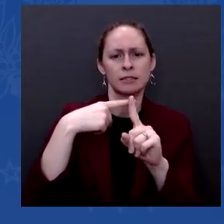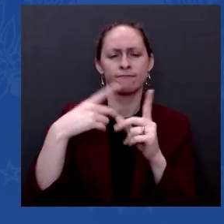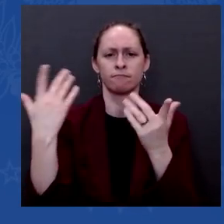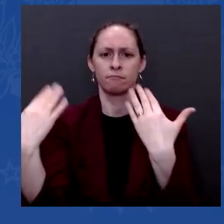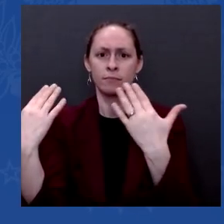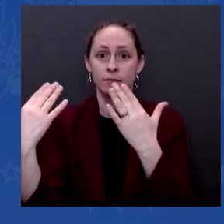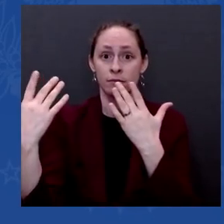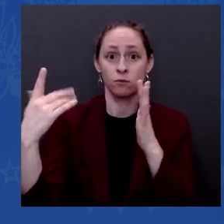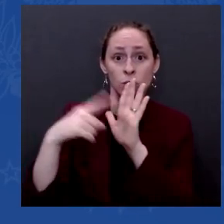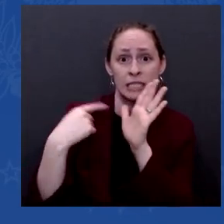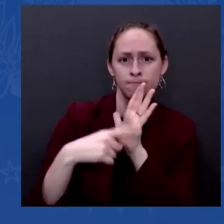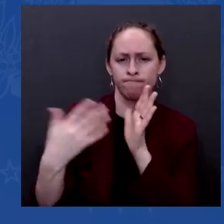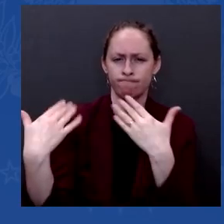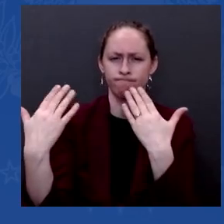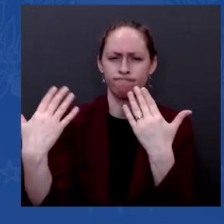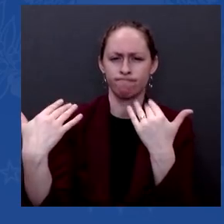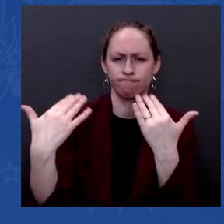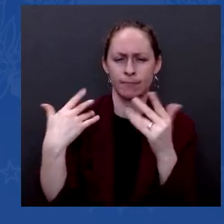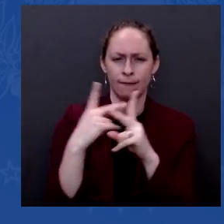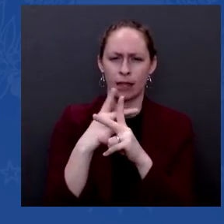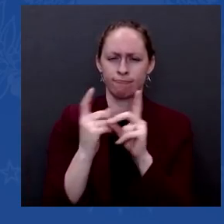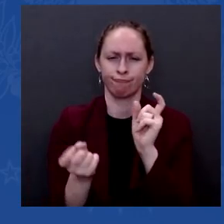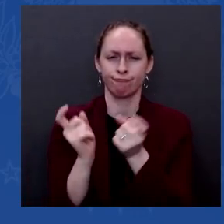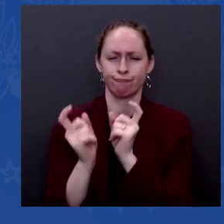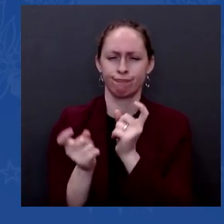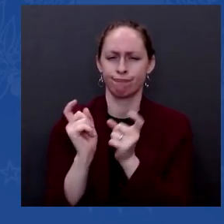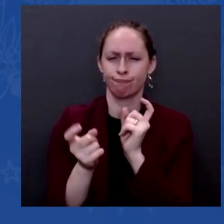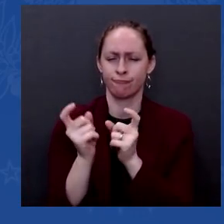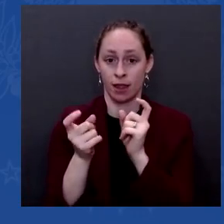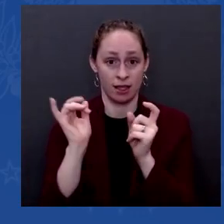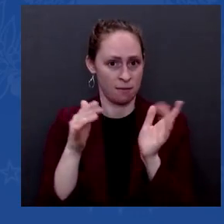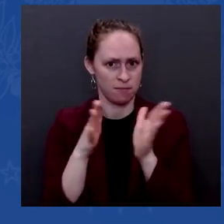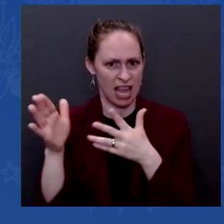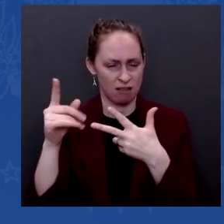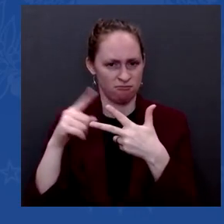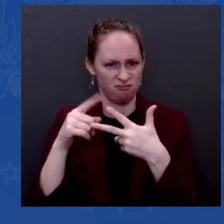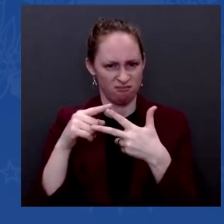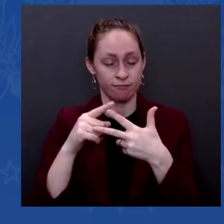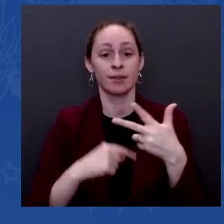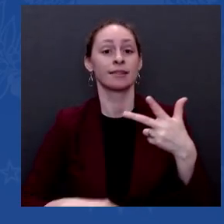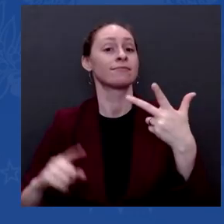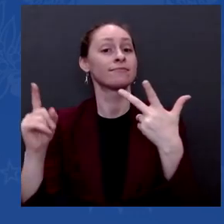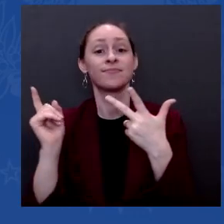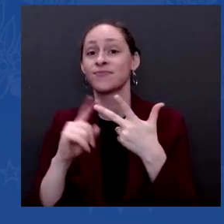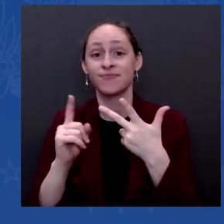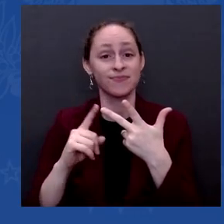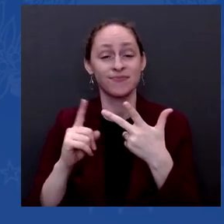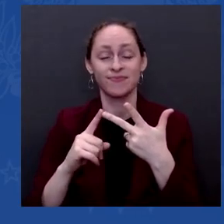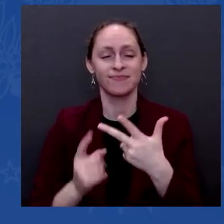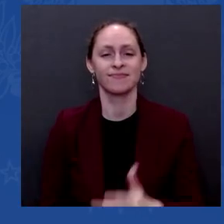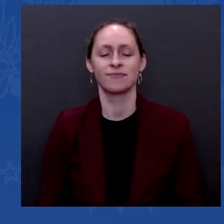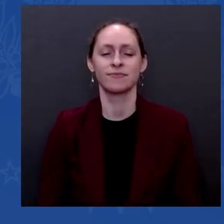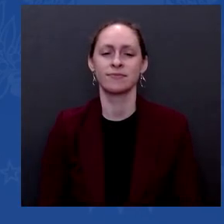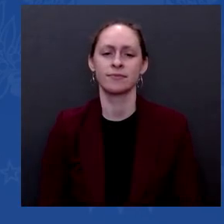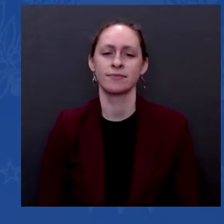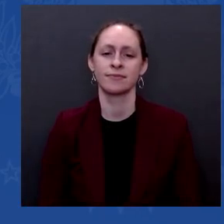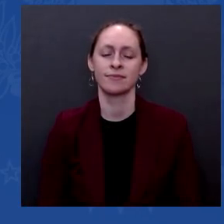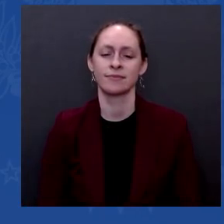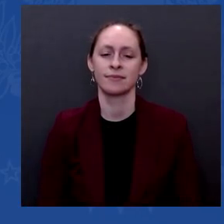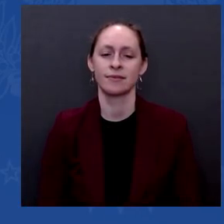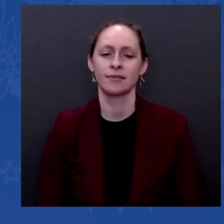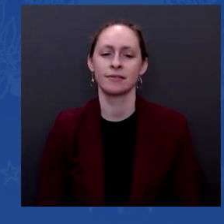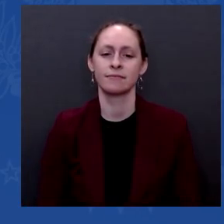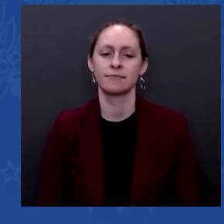I'm going to doing a lot more of is being in a situation where I'm able to bring I'm going to be deeply involved